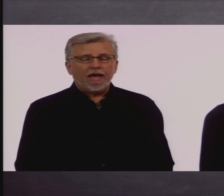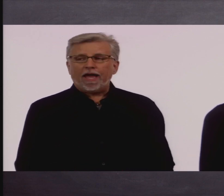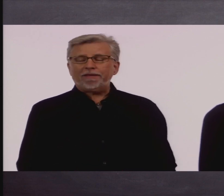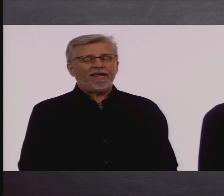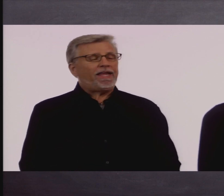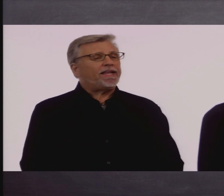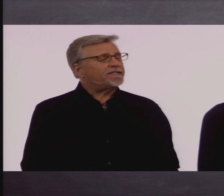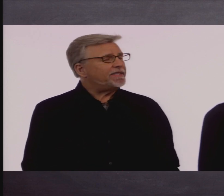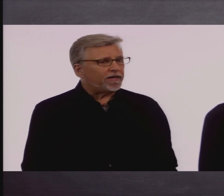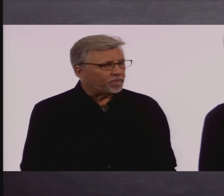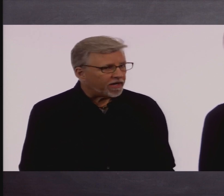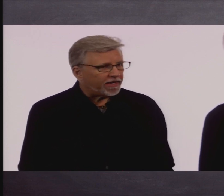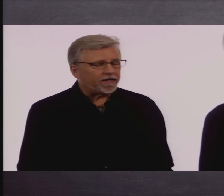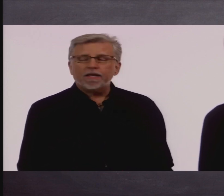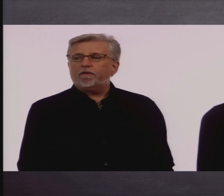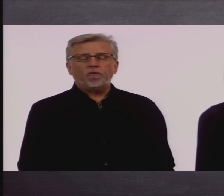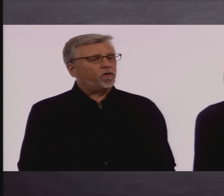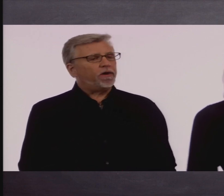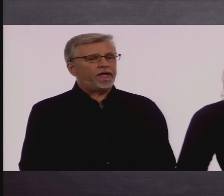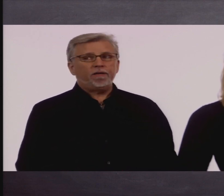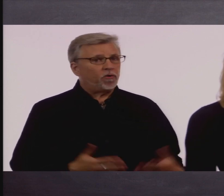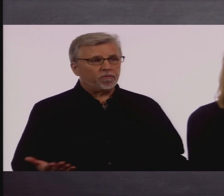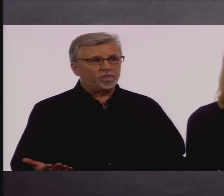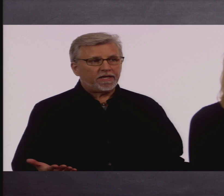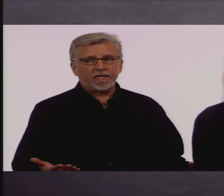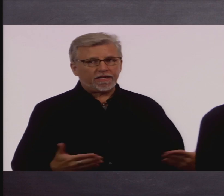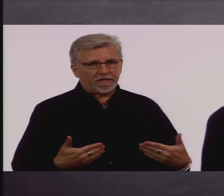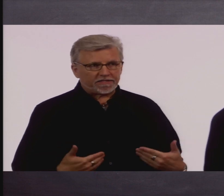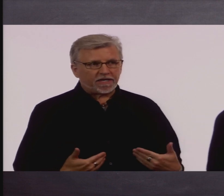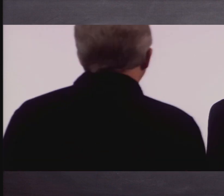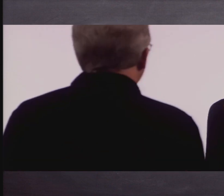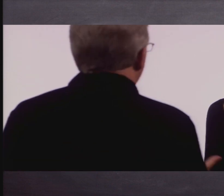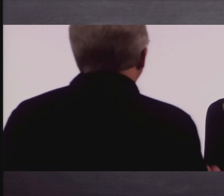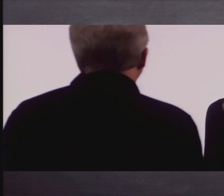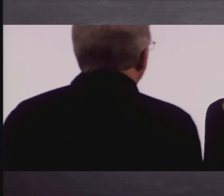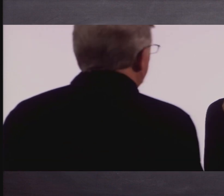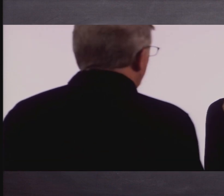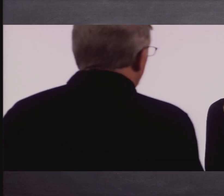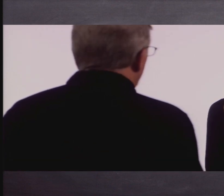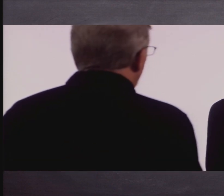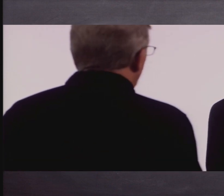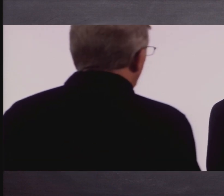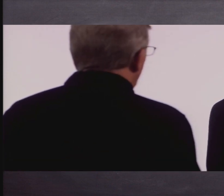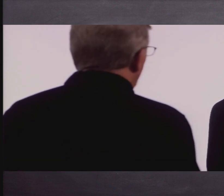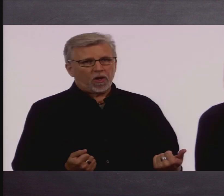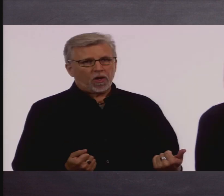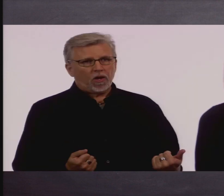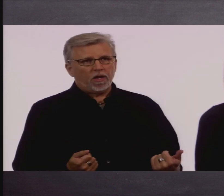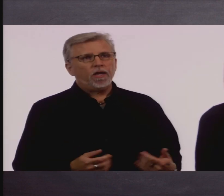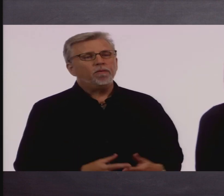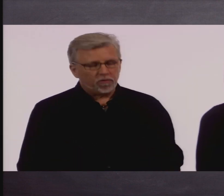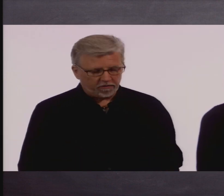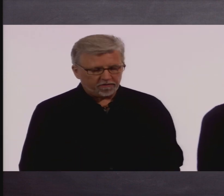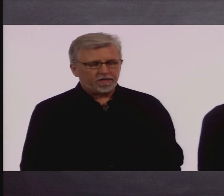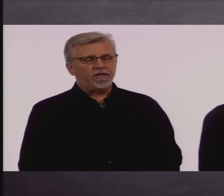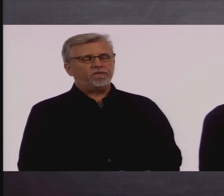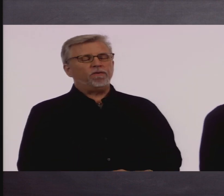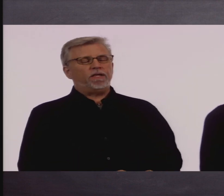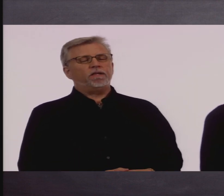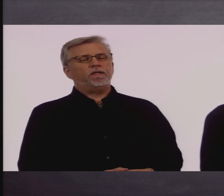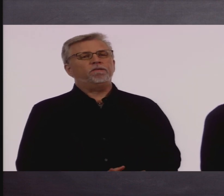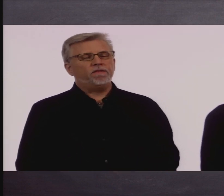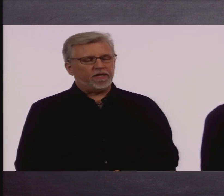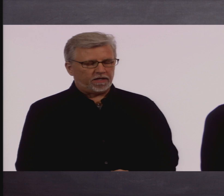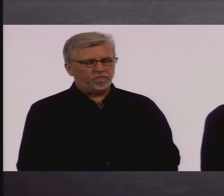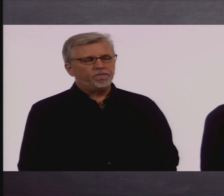shaming. I mean, it is not right for an immoral being like myself to constantly be... Do you mean immortal? Immortal, yes,